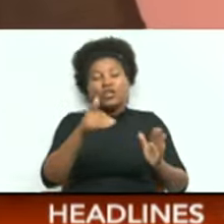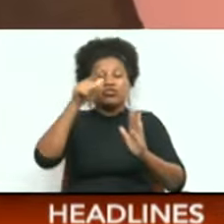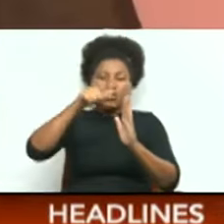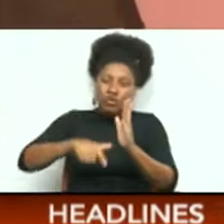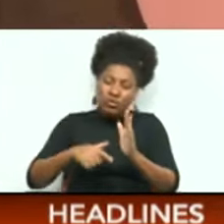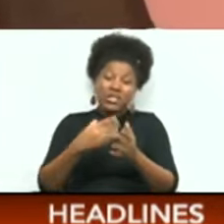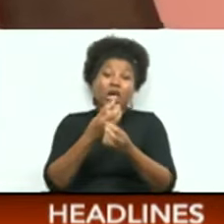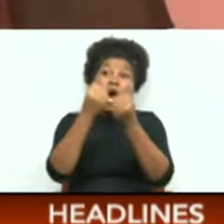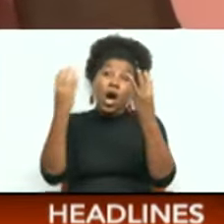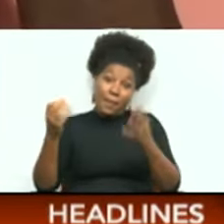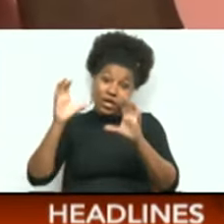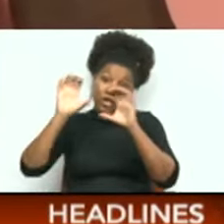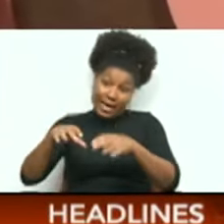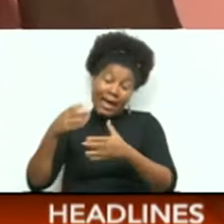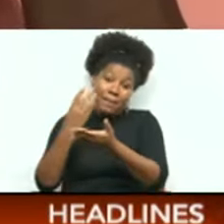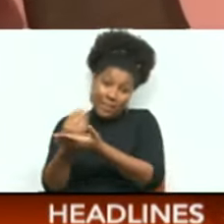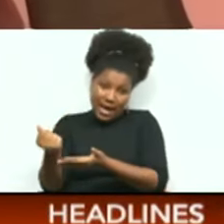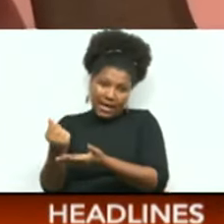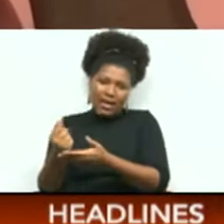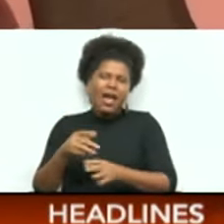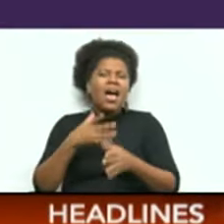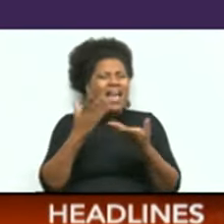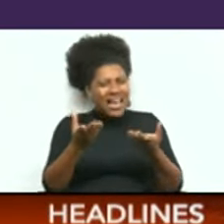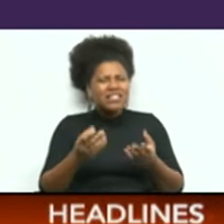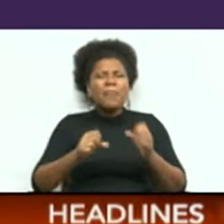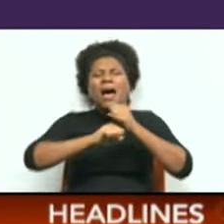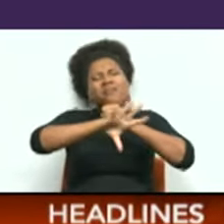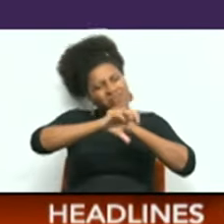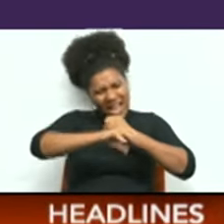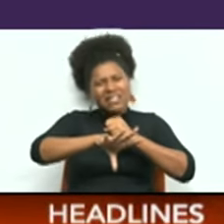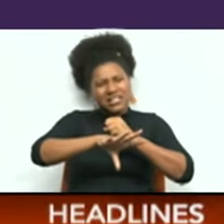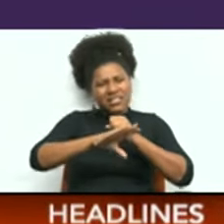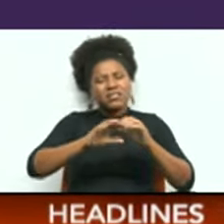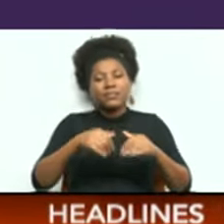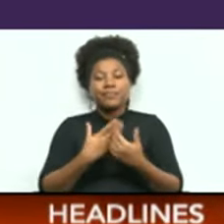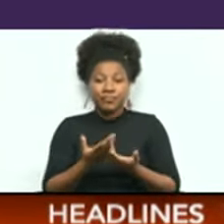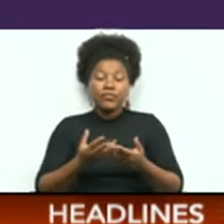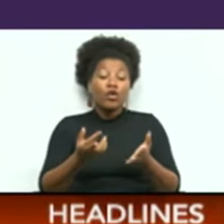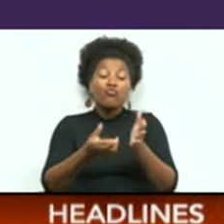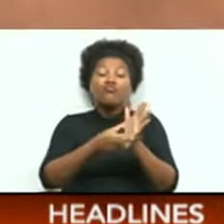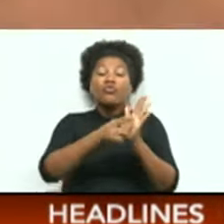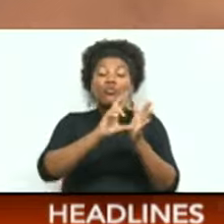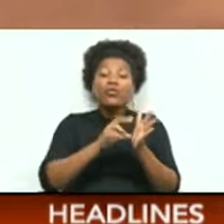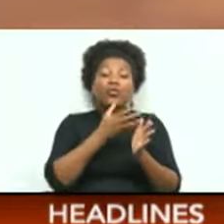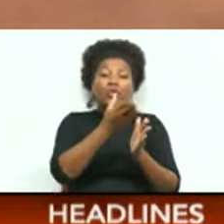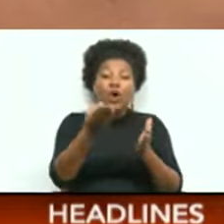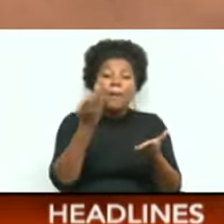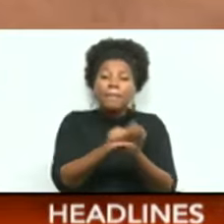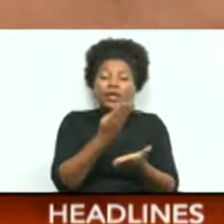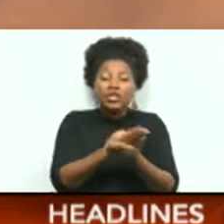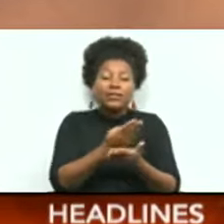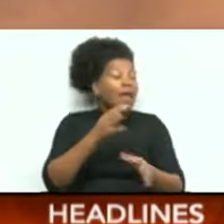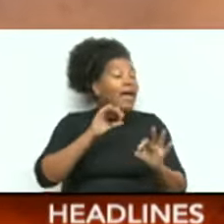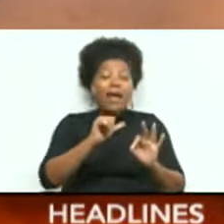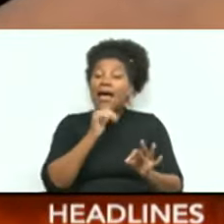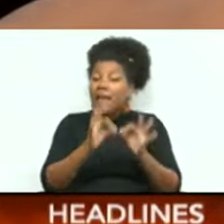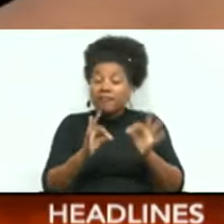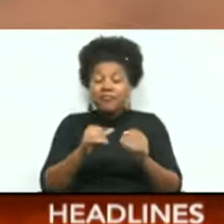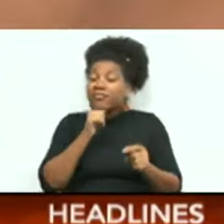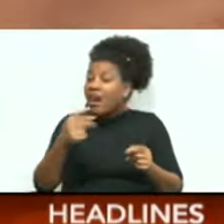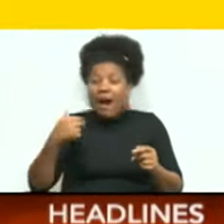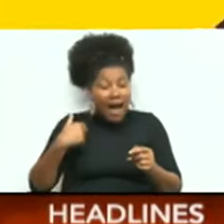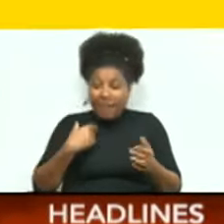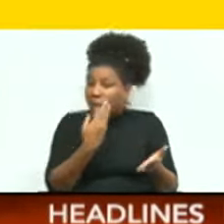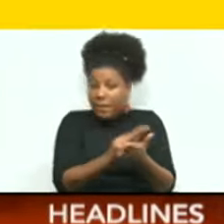Here are a few tips on how to deal with inflation. 1. Review your budget. If you don't have a budget, it's time to create